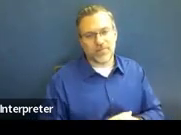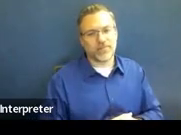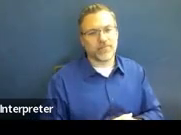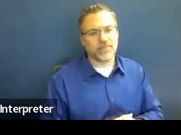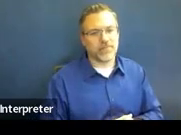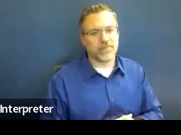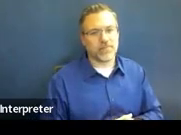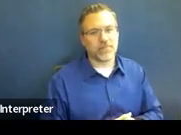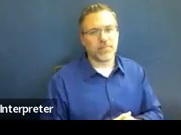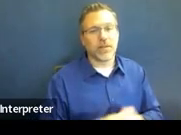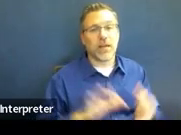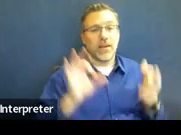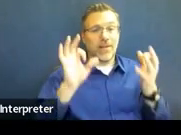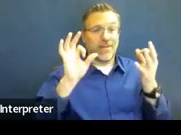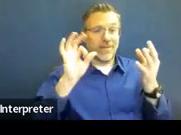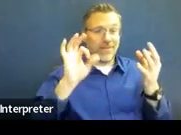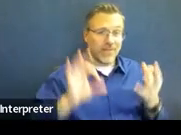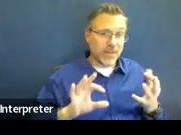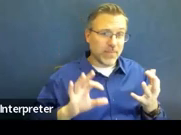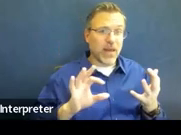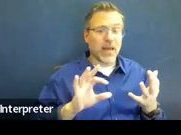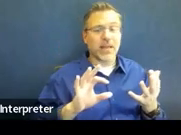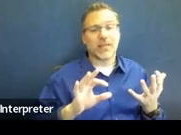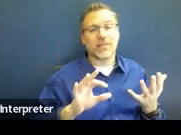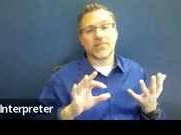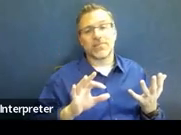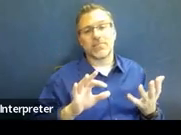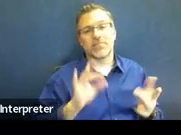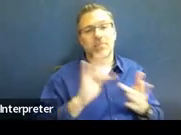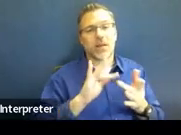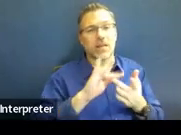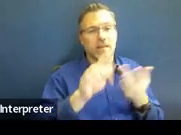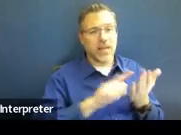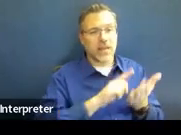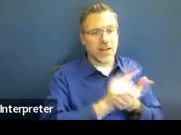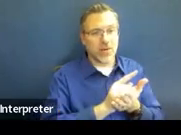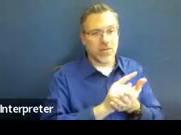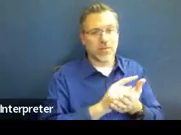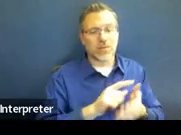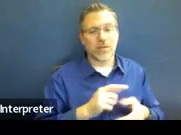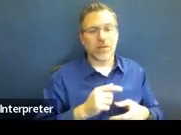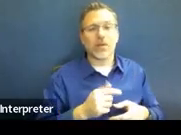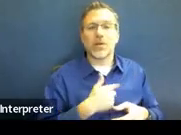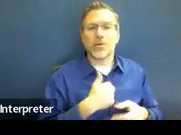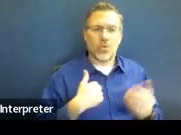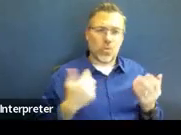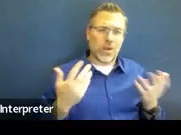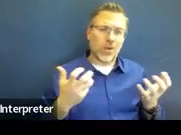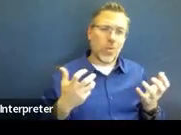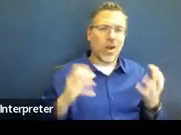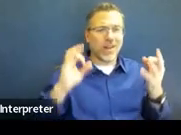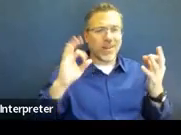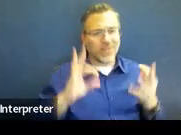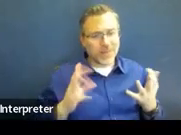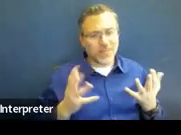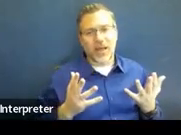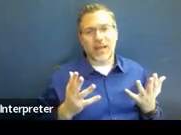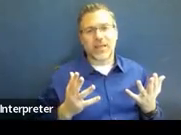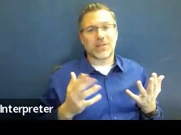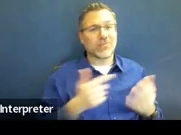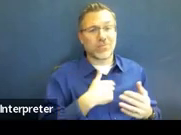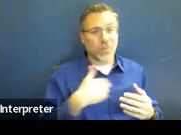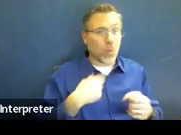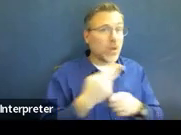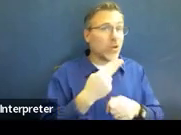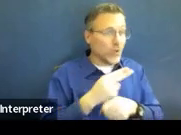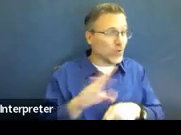And our feedback and contact hour form. So this is, we ask for feedback after every PD. We use